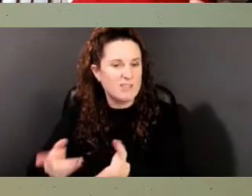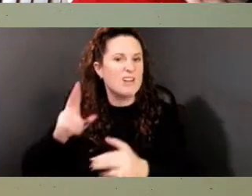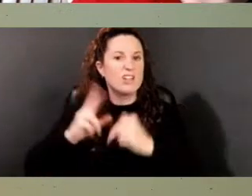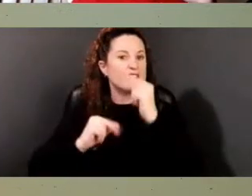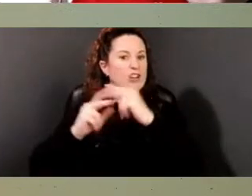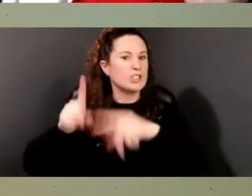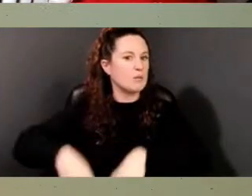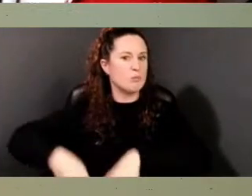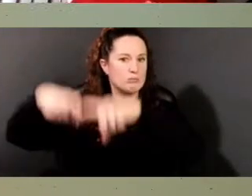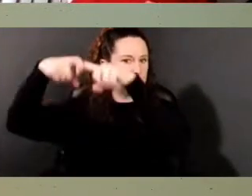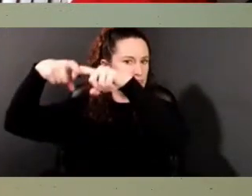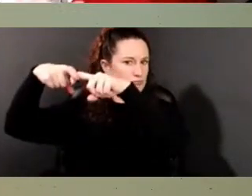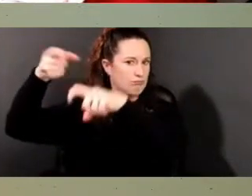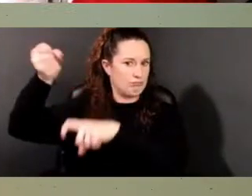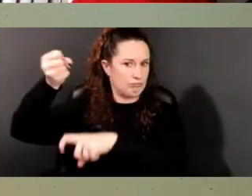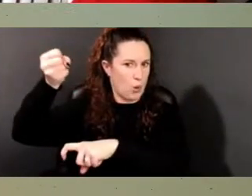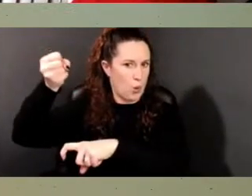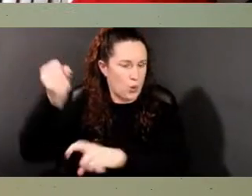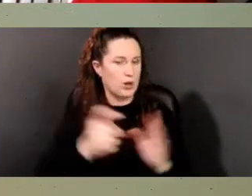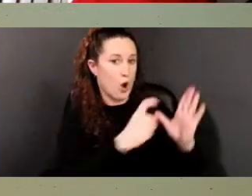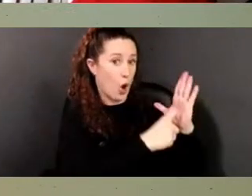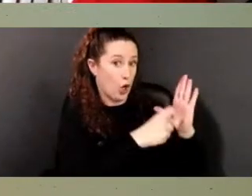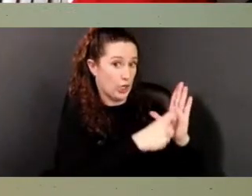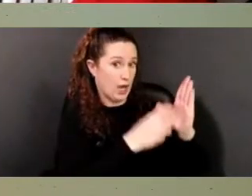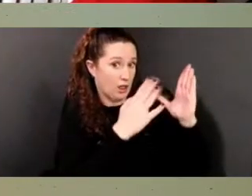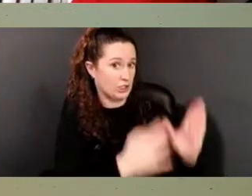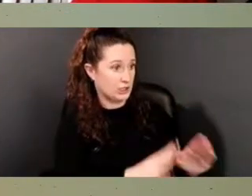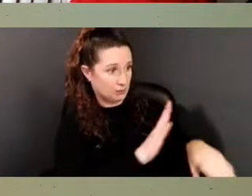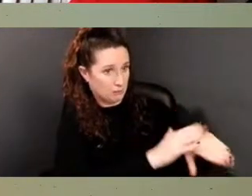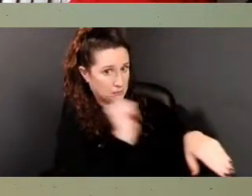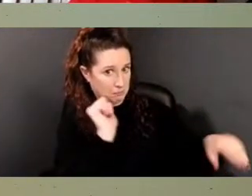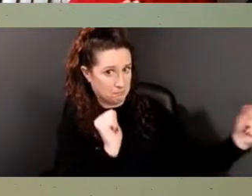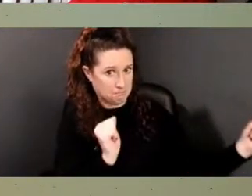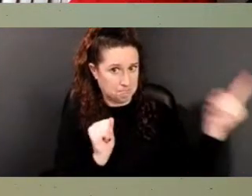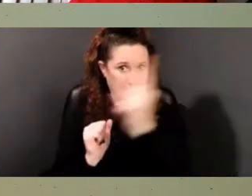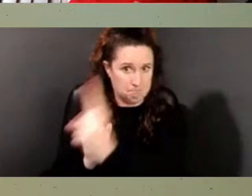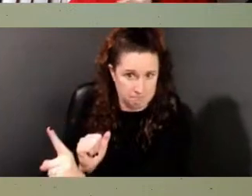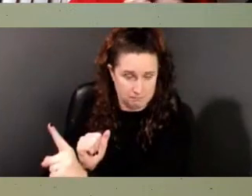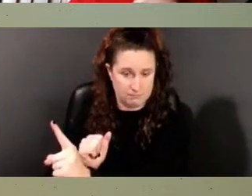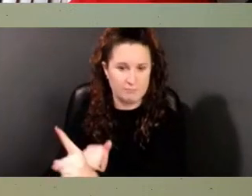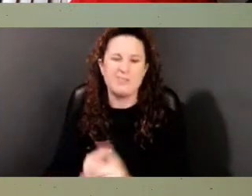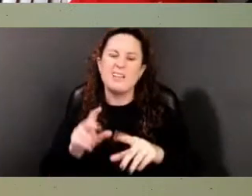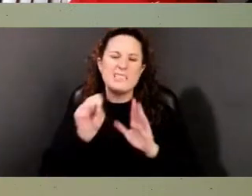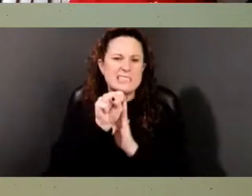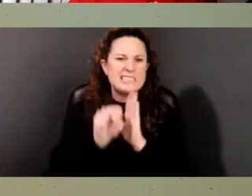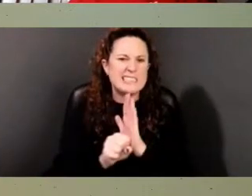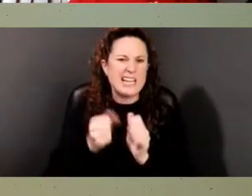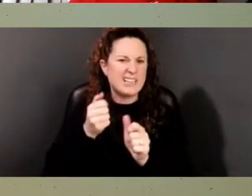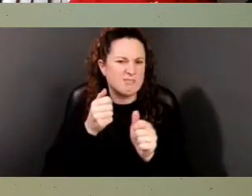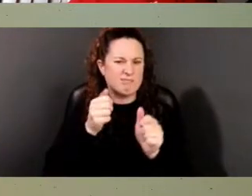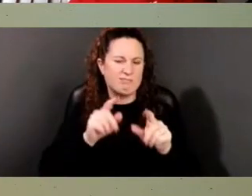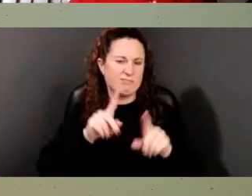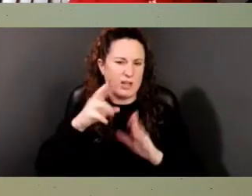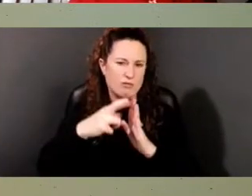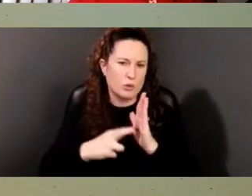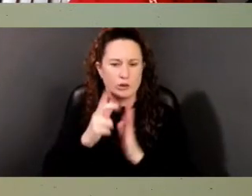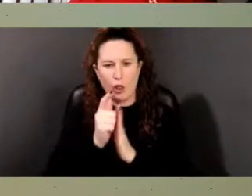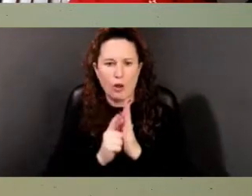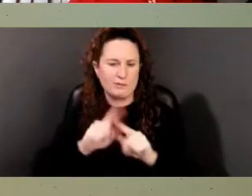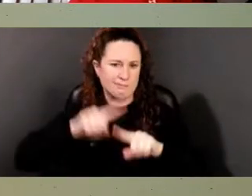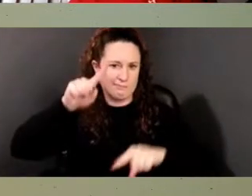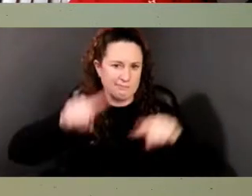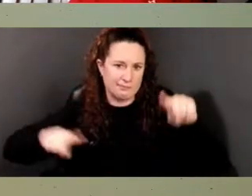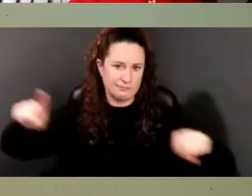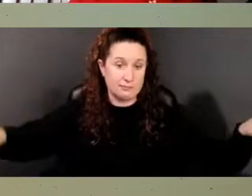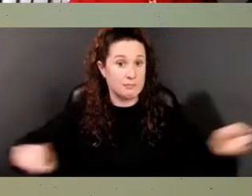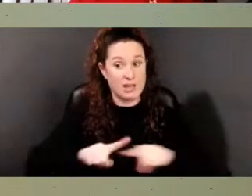anthropologist. These laws vary state to state. Um, so they have to stop. Human remains are found. And, you know,